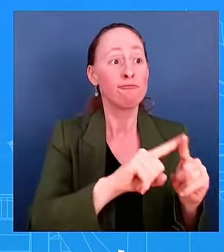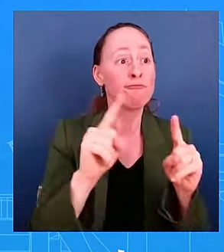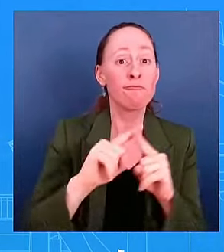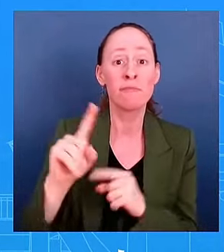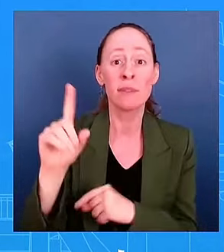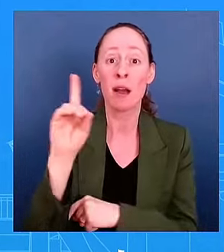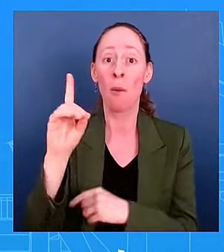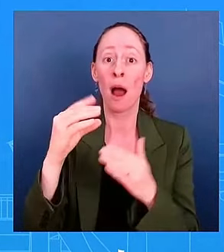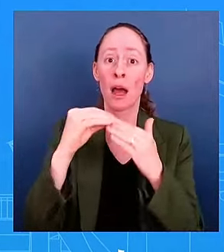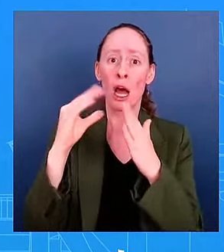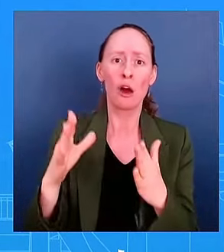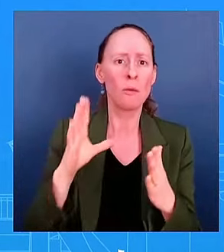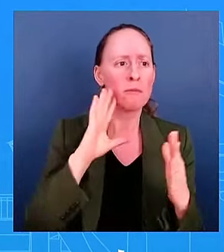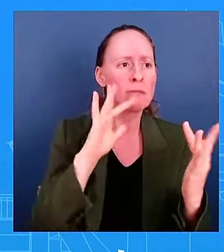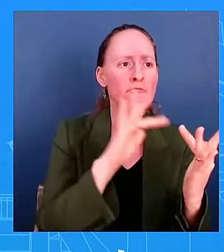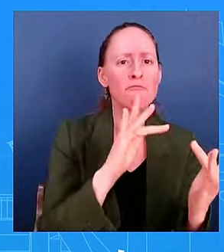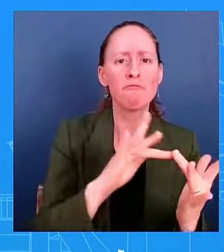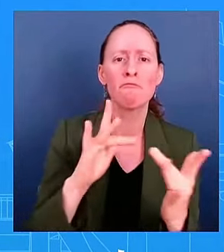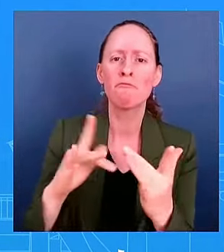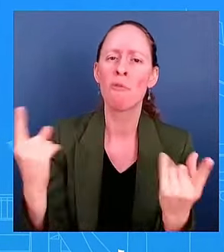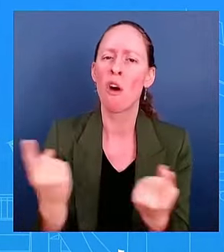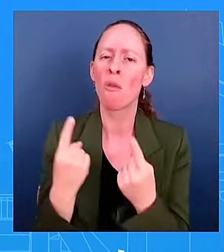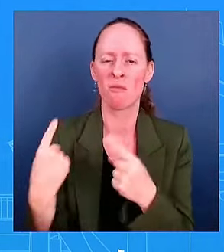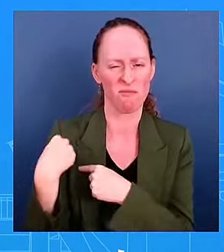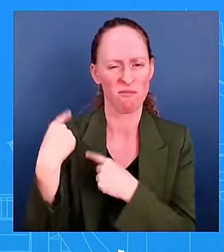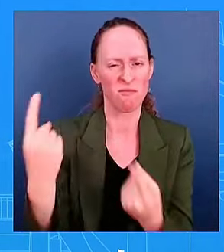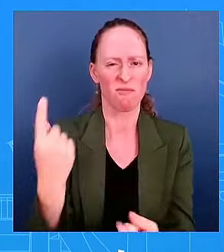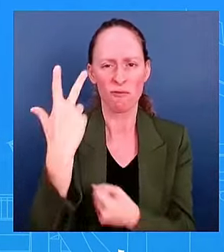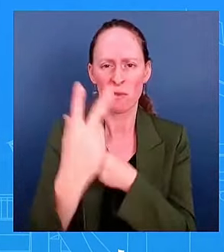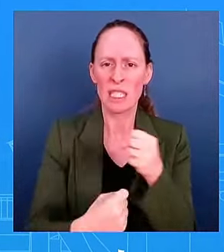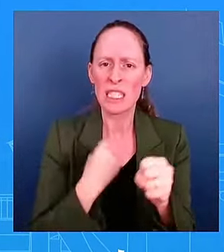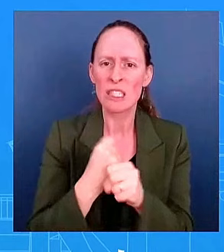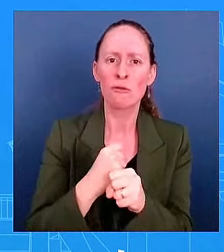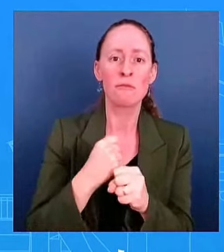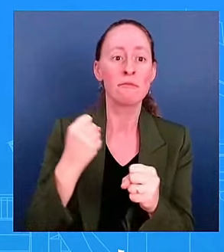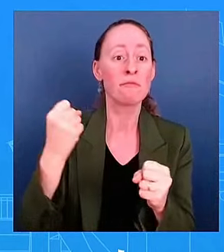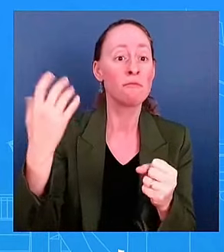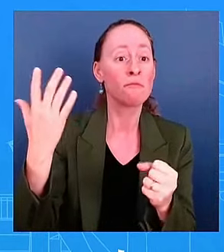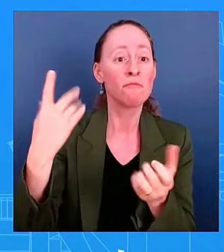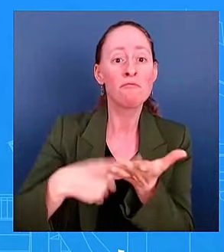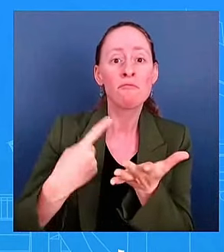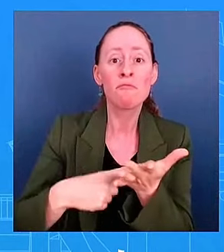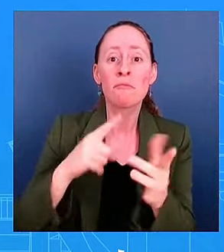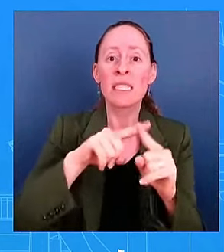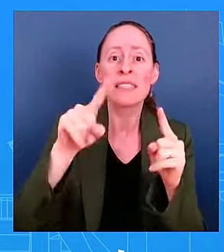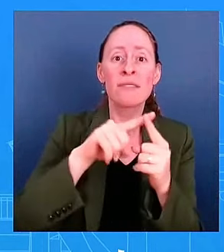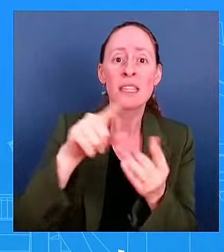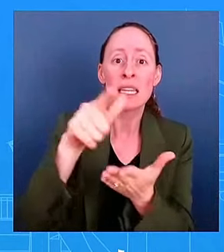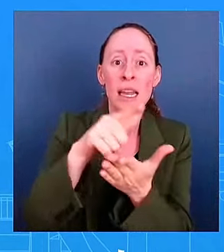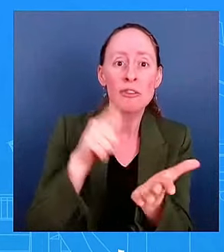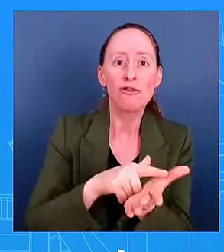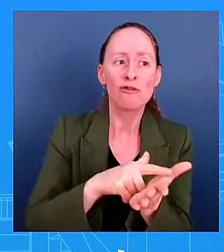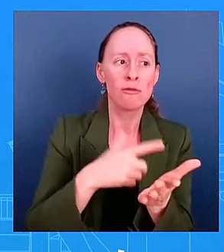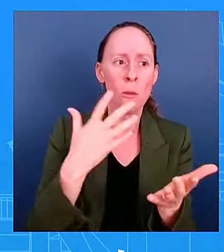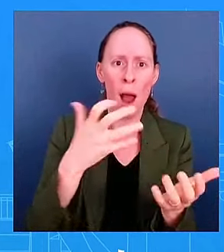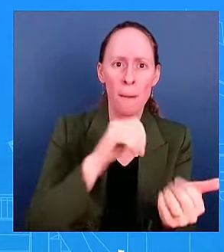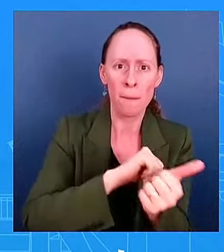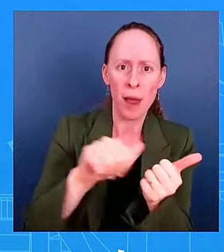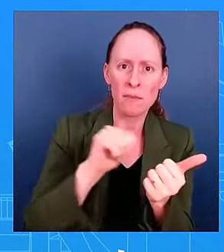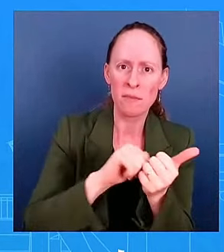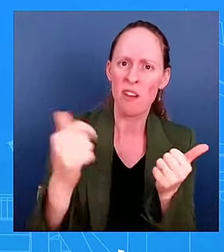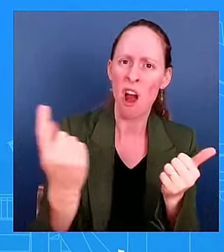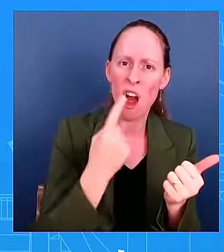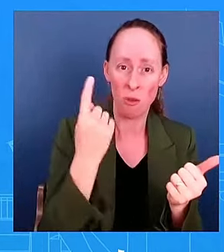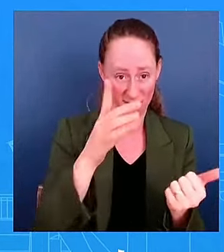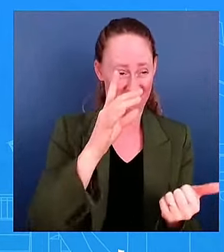certainly his record when it comes to legislation and getting things done. He couldn't have done it without Democrats like Doggett and appreciates